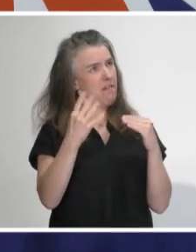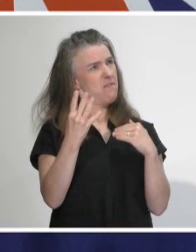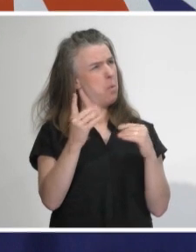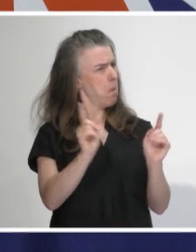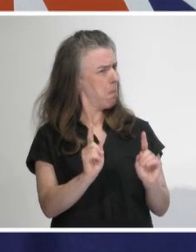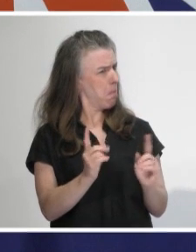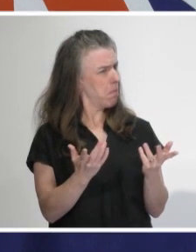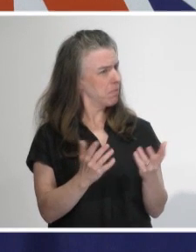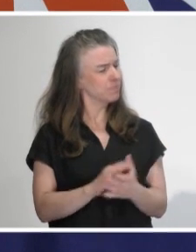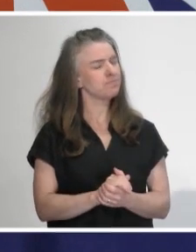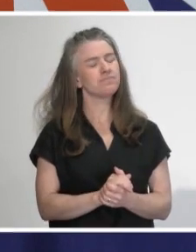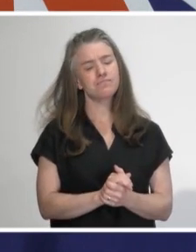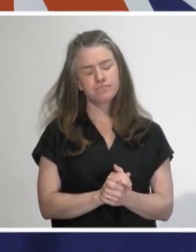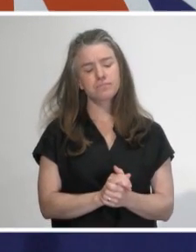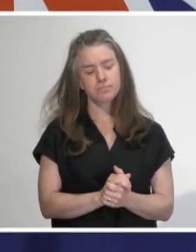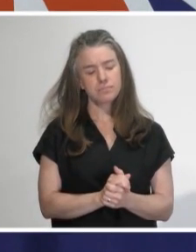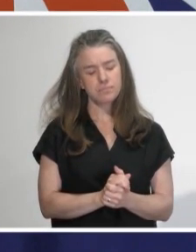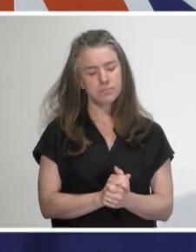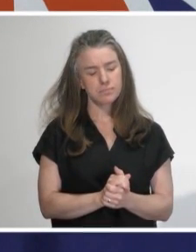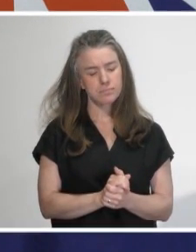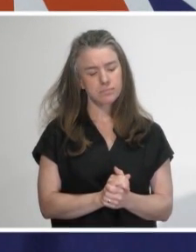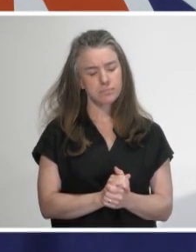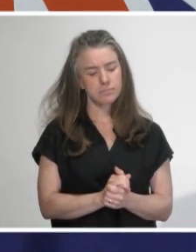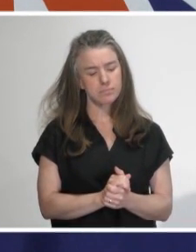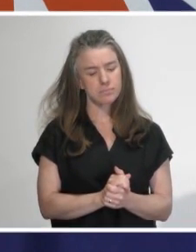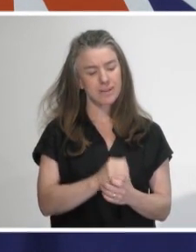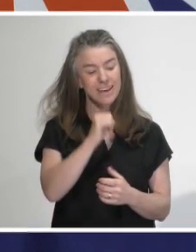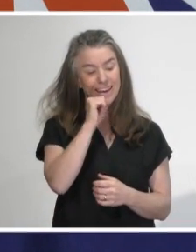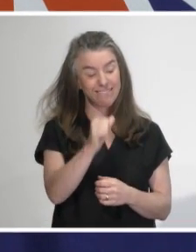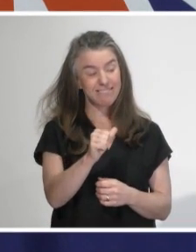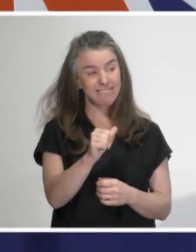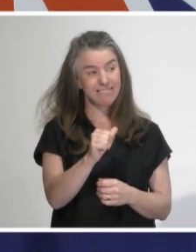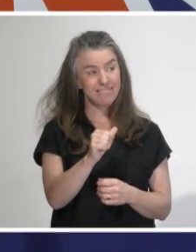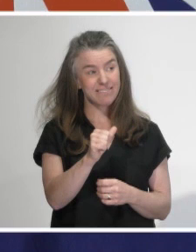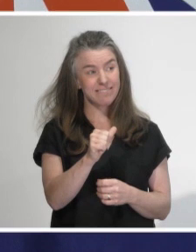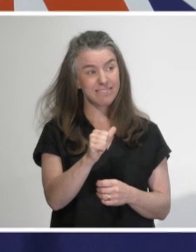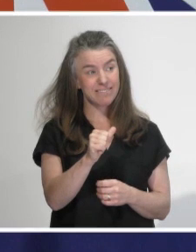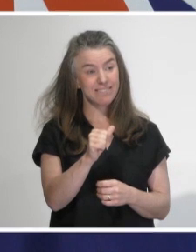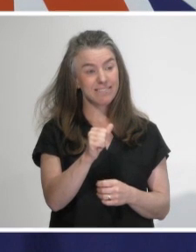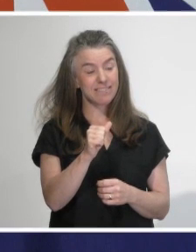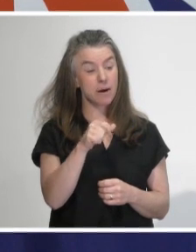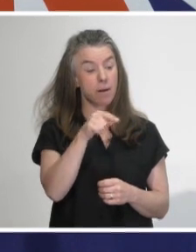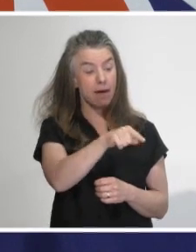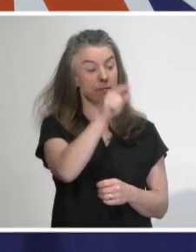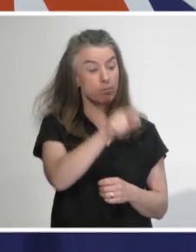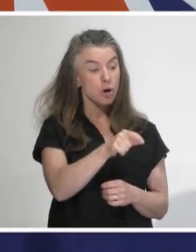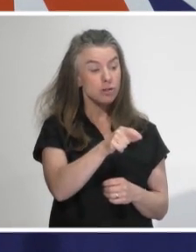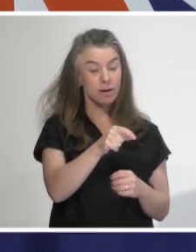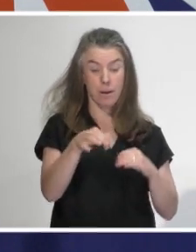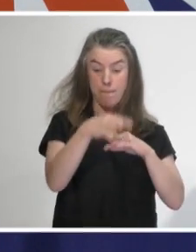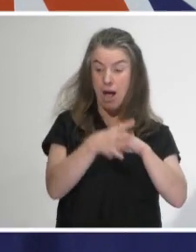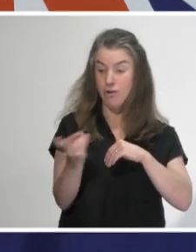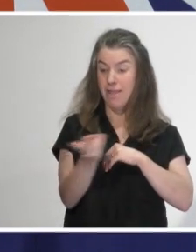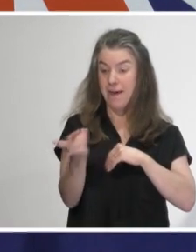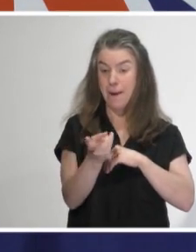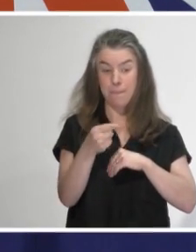Well, I guess if the celebrant is from the bubble of those people, then yes. If not, then